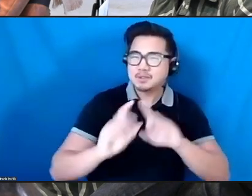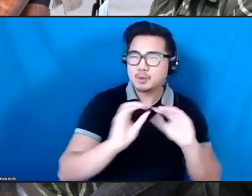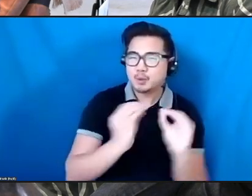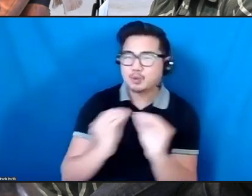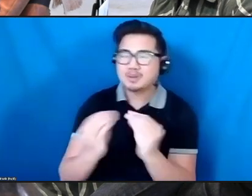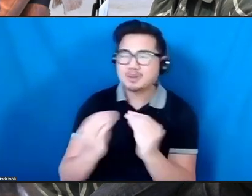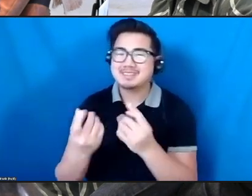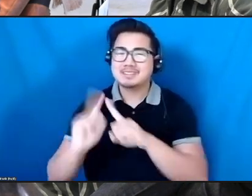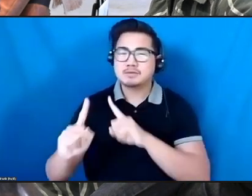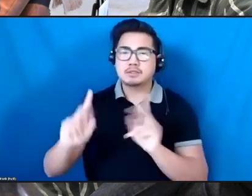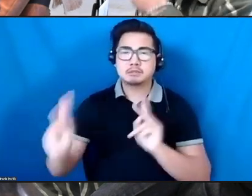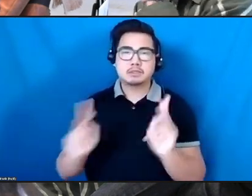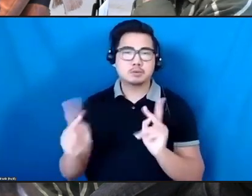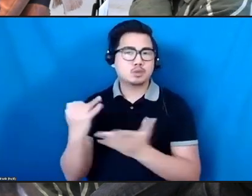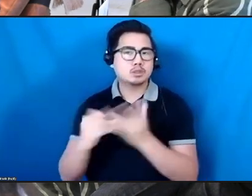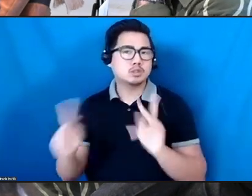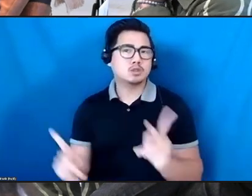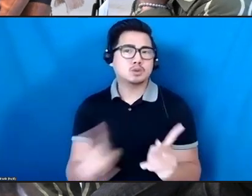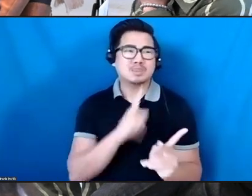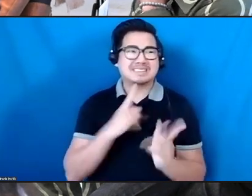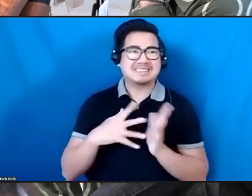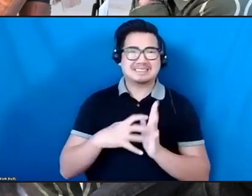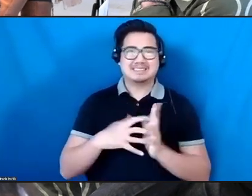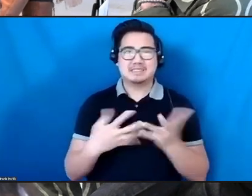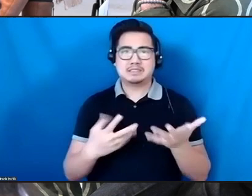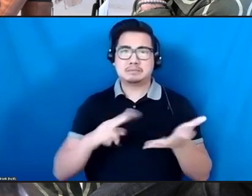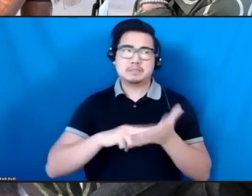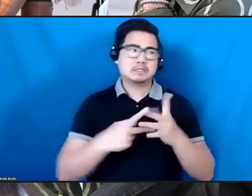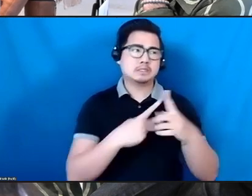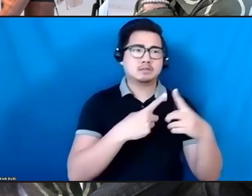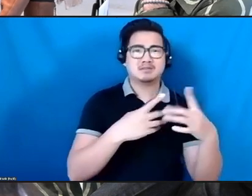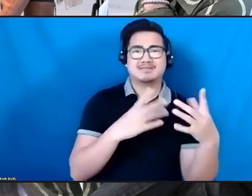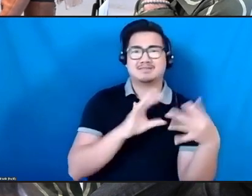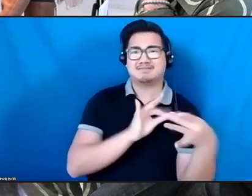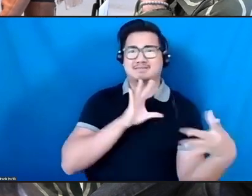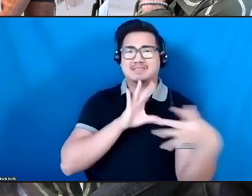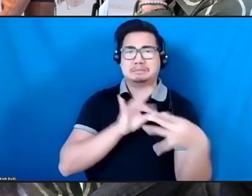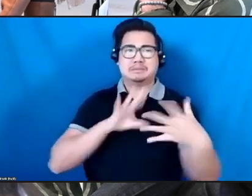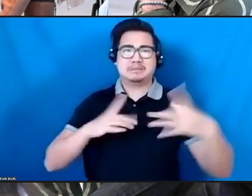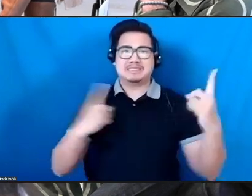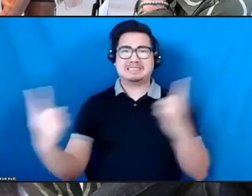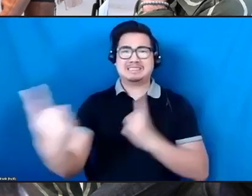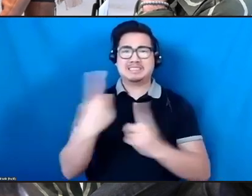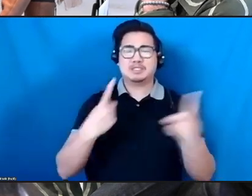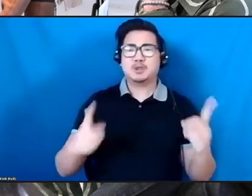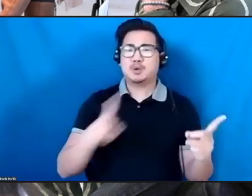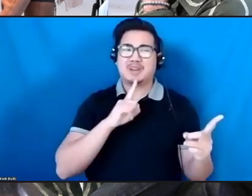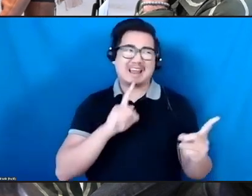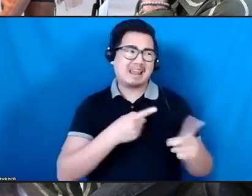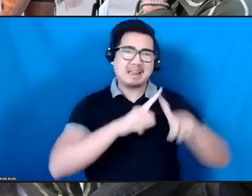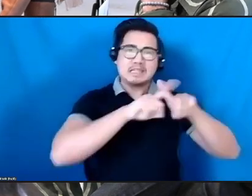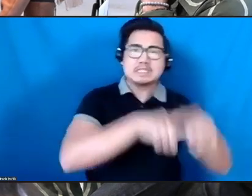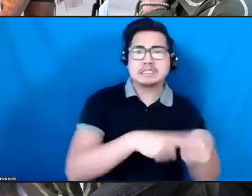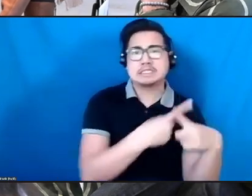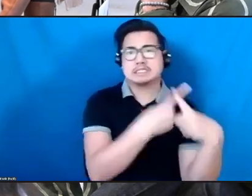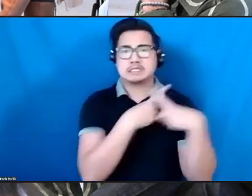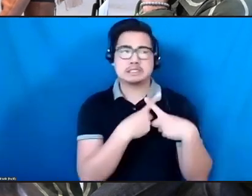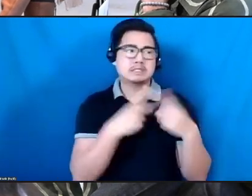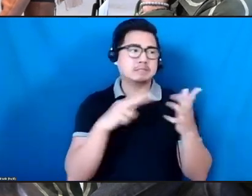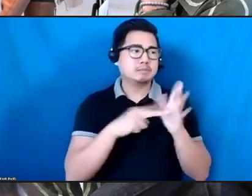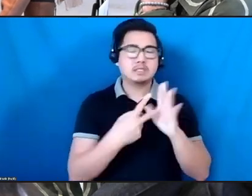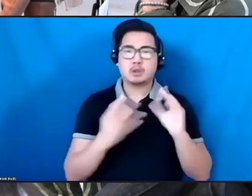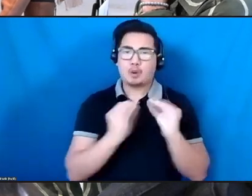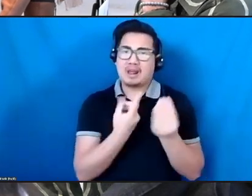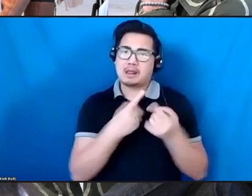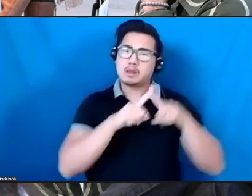vulnerable situation and relied on each other to stay afloat. Institutions relying on other institutions, artists on each other,